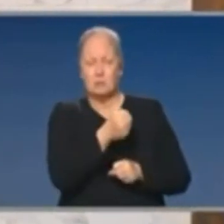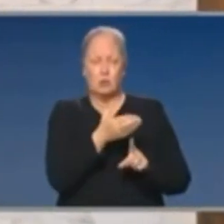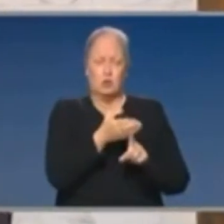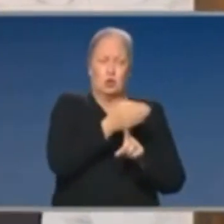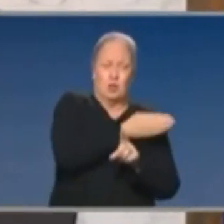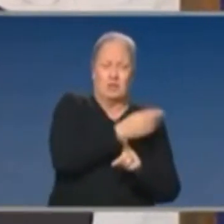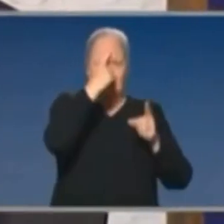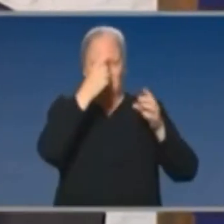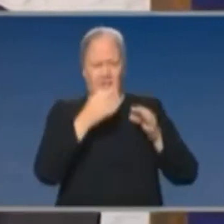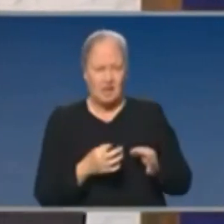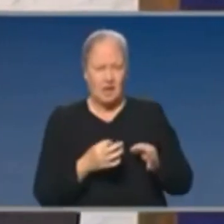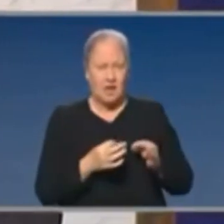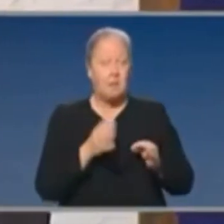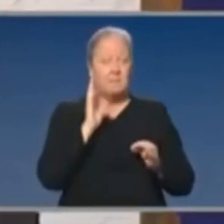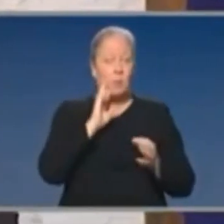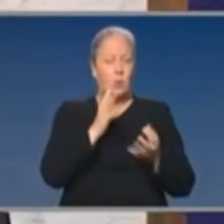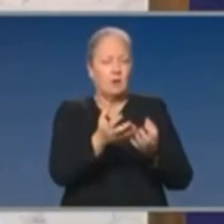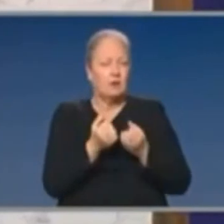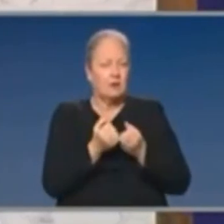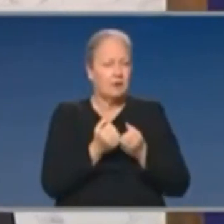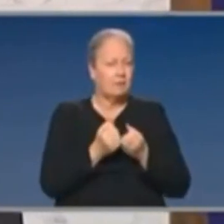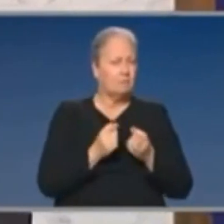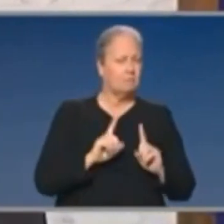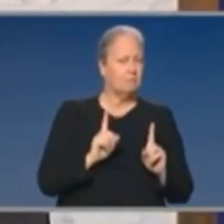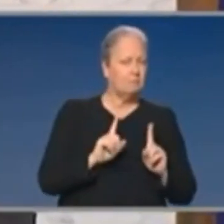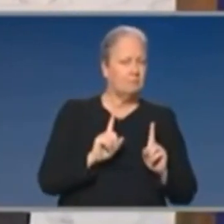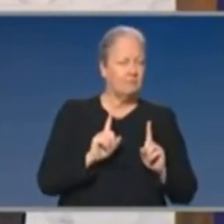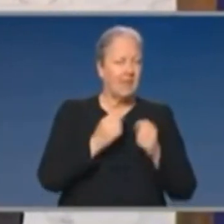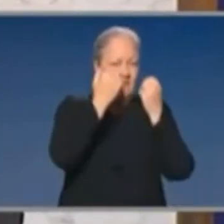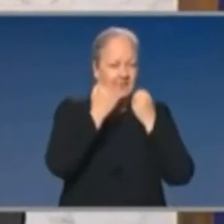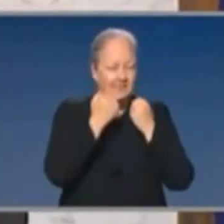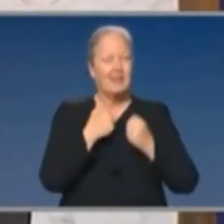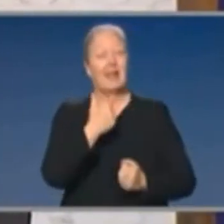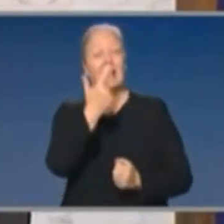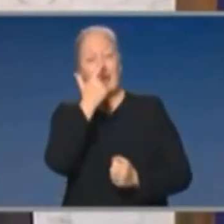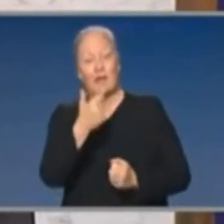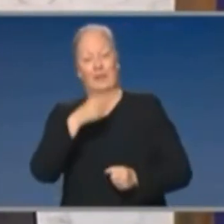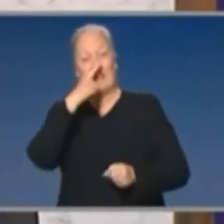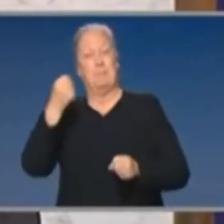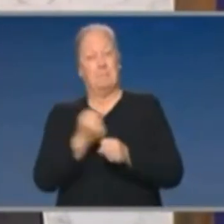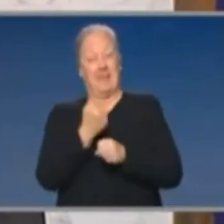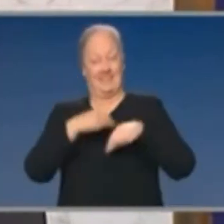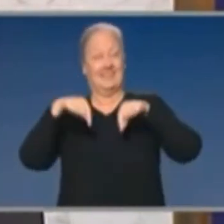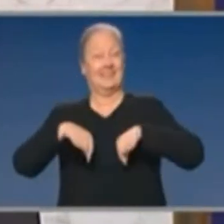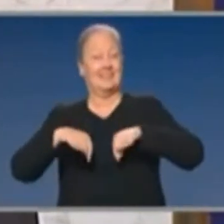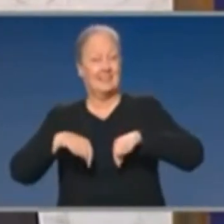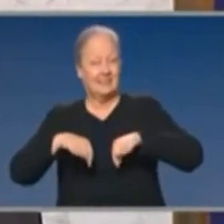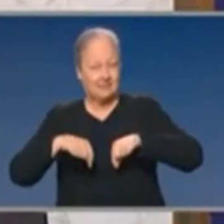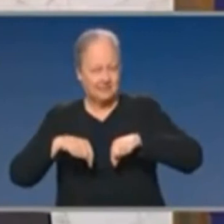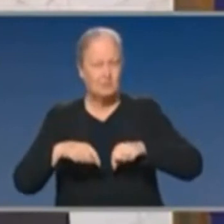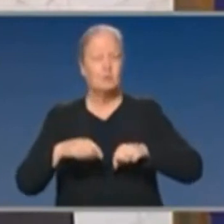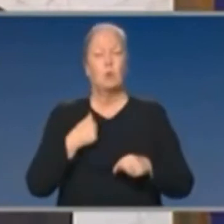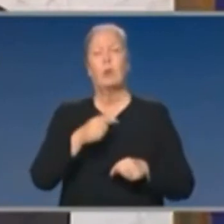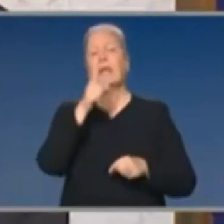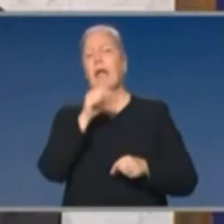early on before there is evidence. We're in the fortunate position, because we have the manufacturing capability, to have been able to